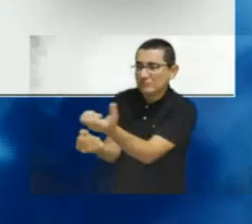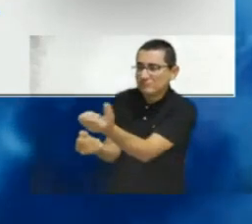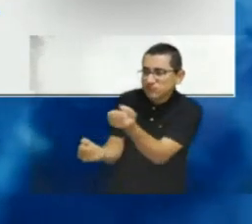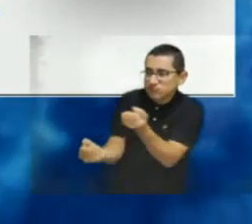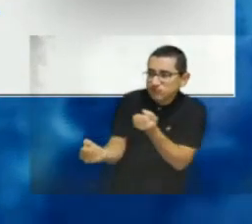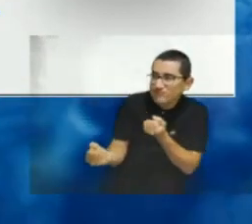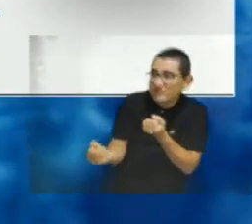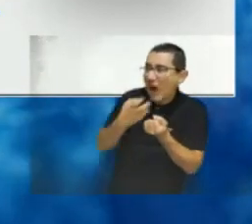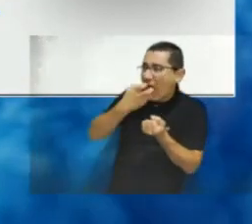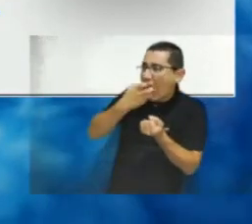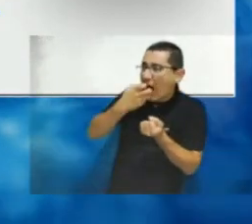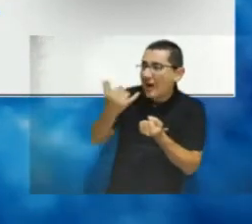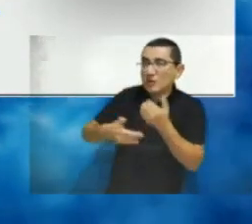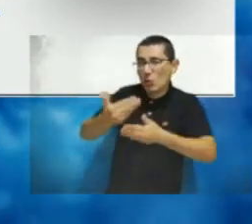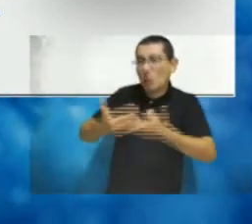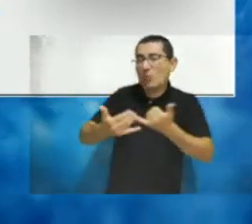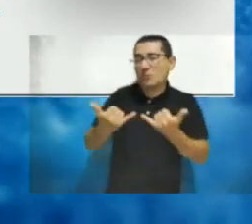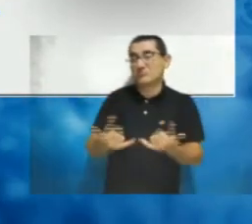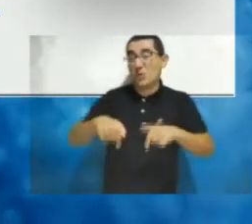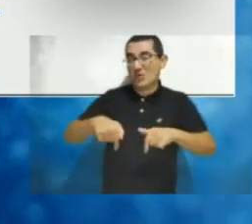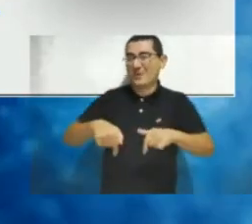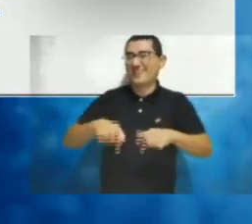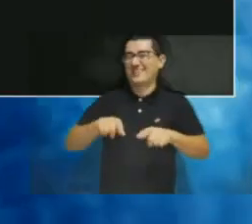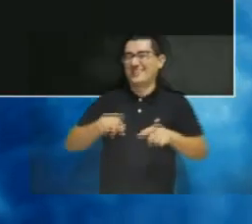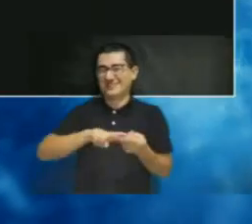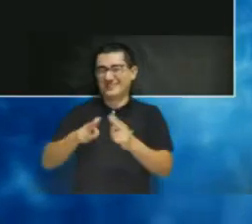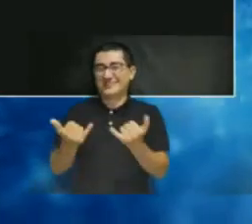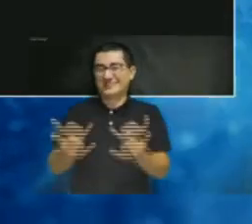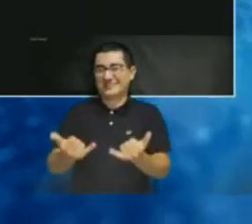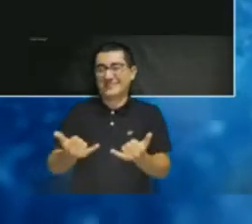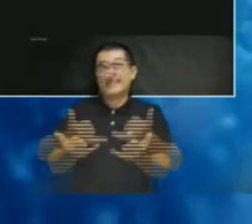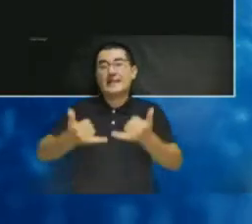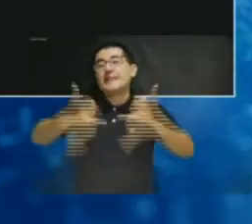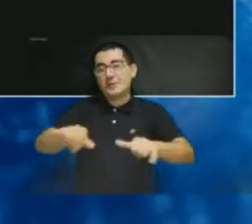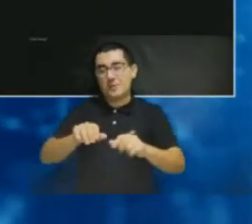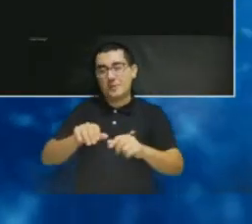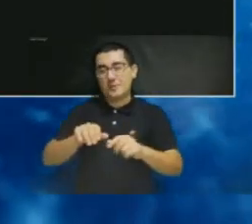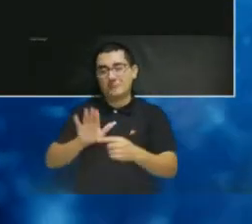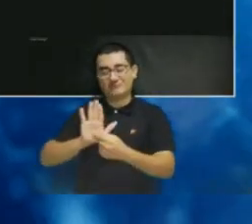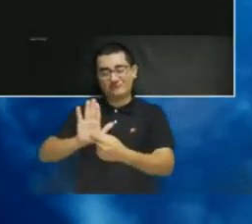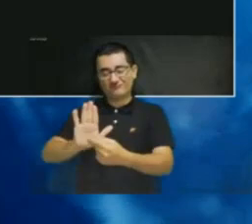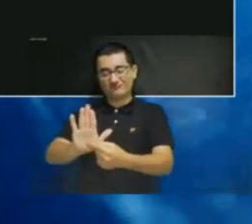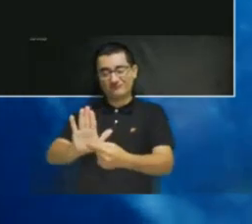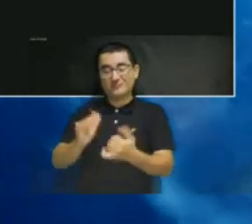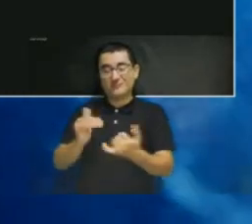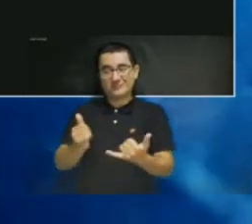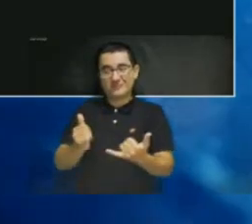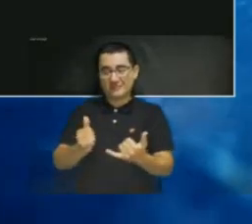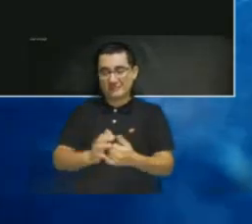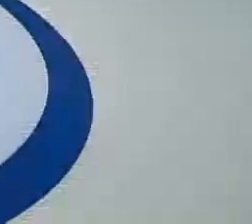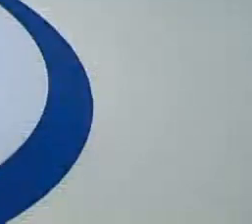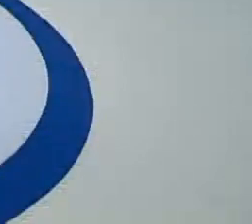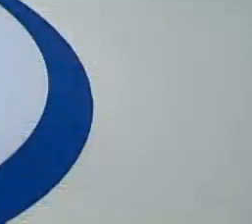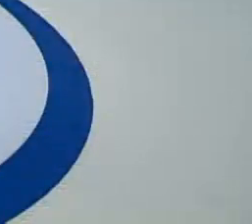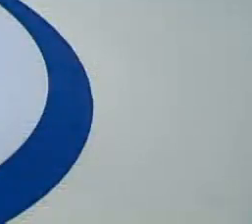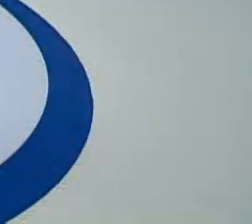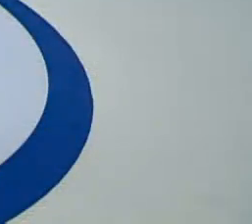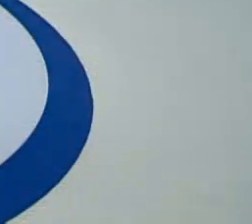that with this, I will finish my presentation, I will be open to the Q&A that we would have in the panel. Thank you very much, Venita.